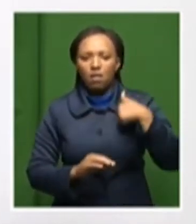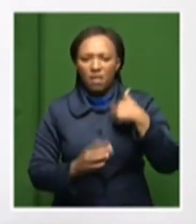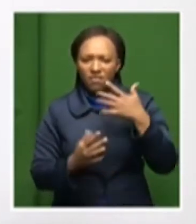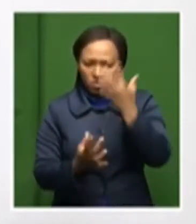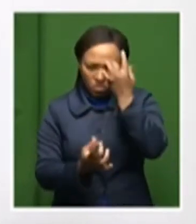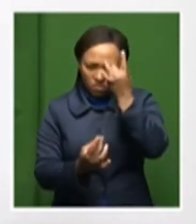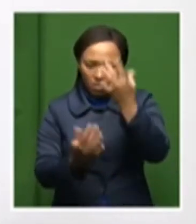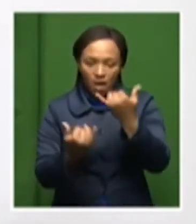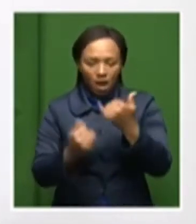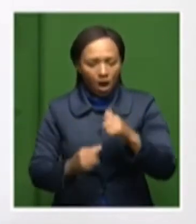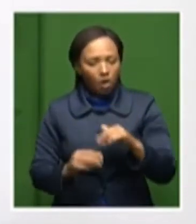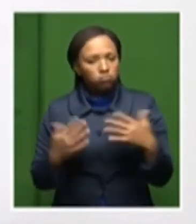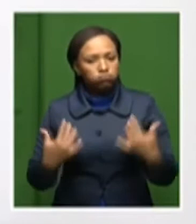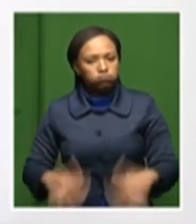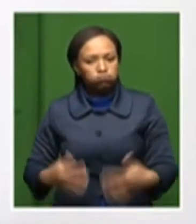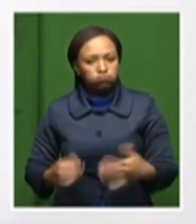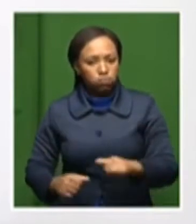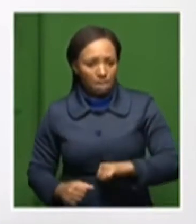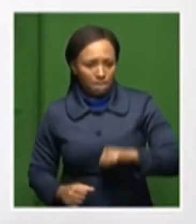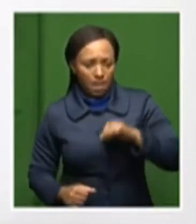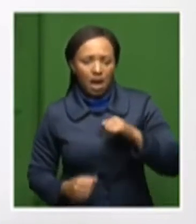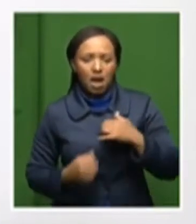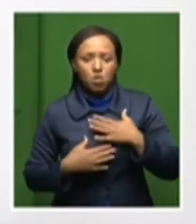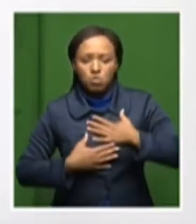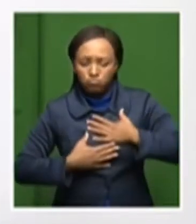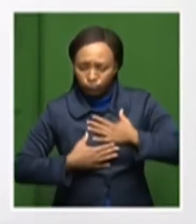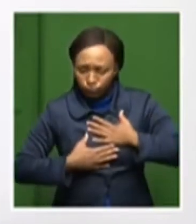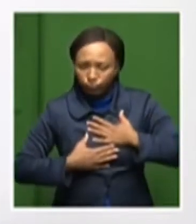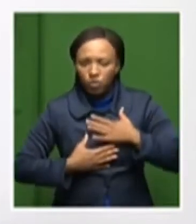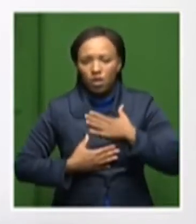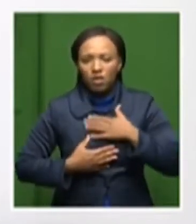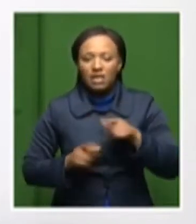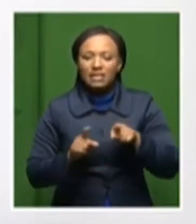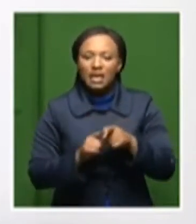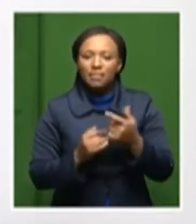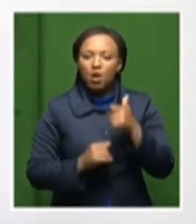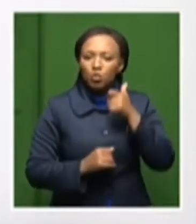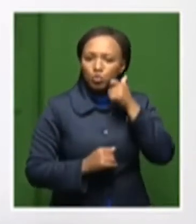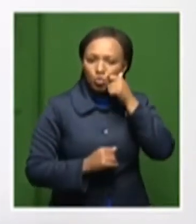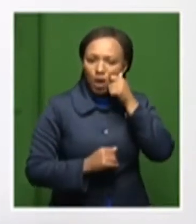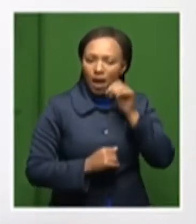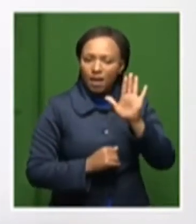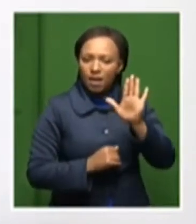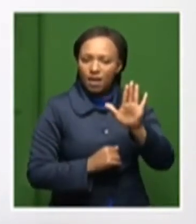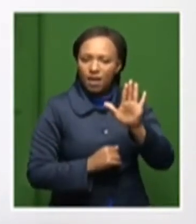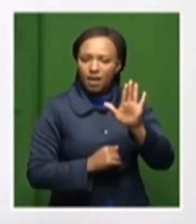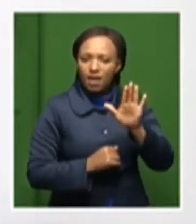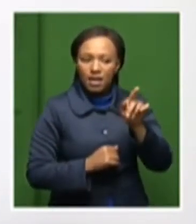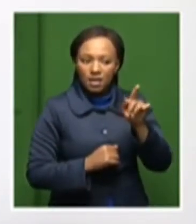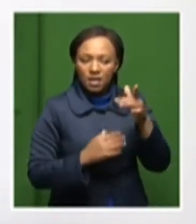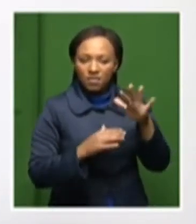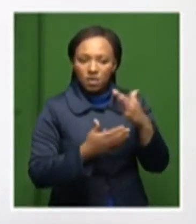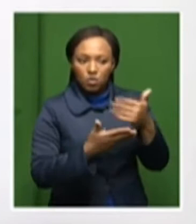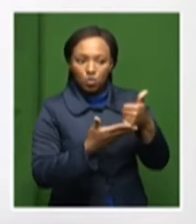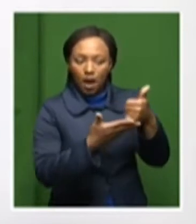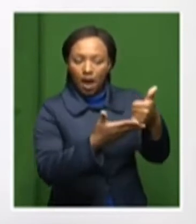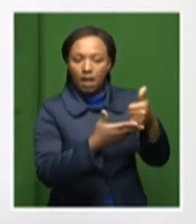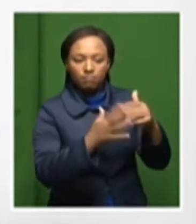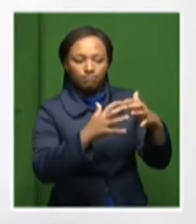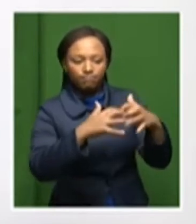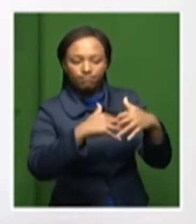advised the Twane, and they've helped to set up the Twane EPZ, which is going to be the auto